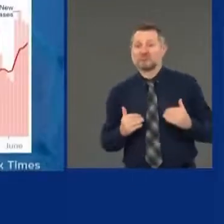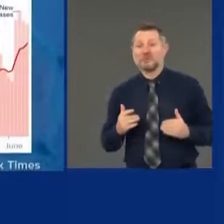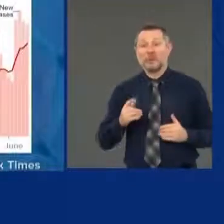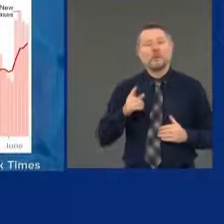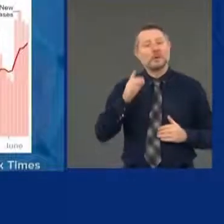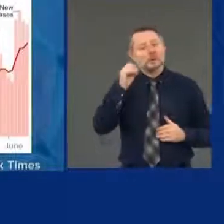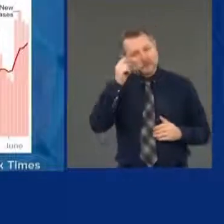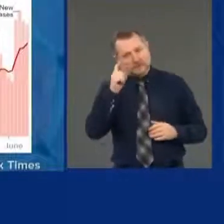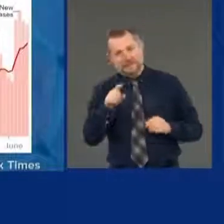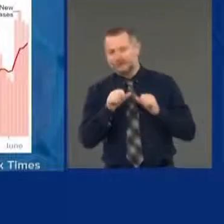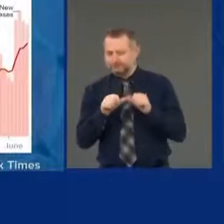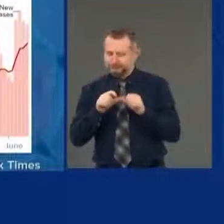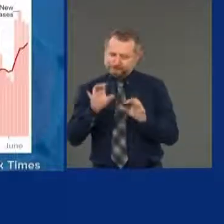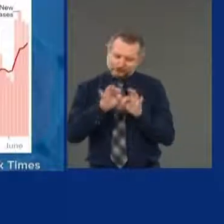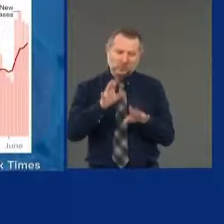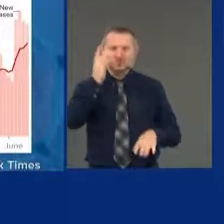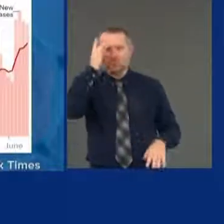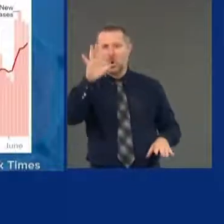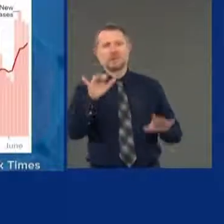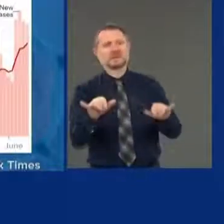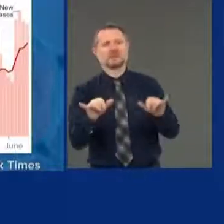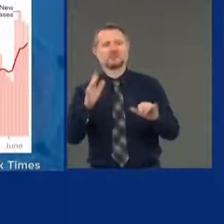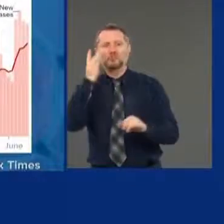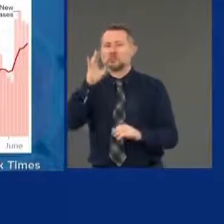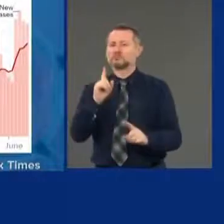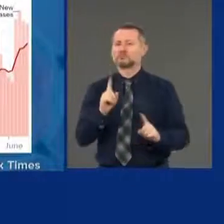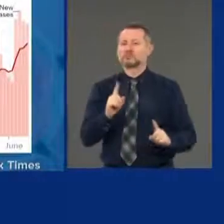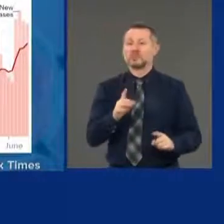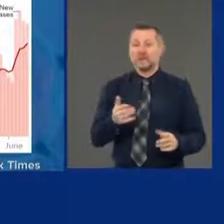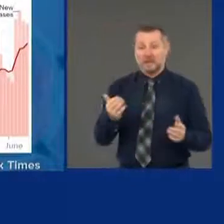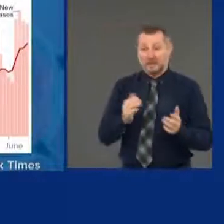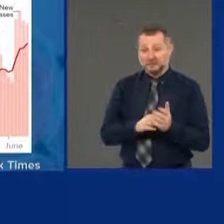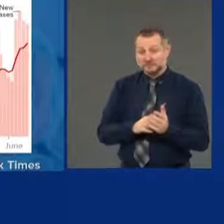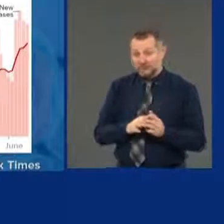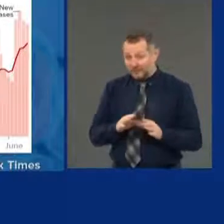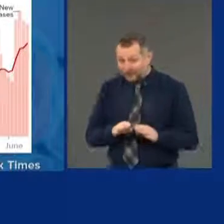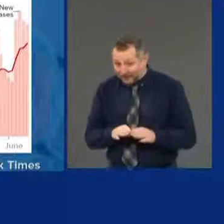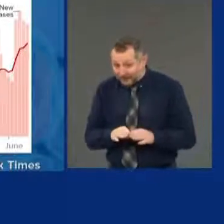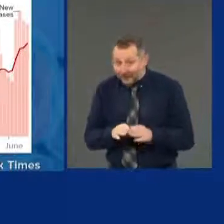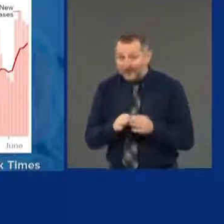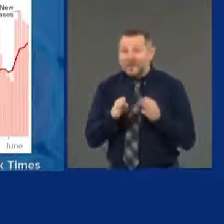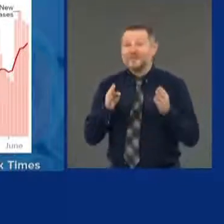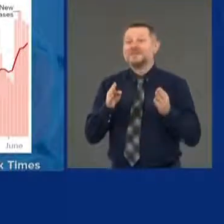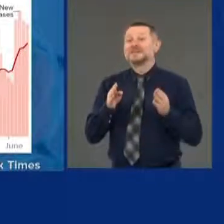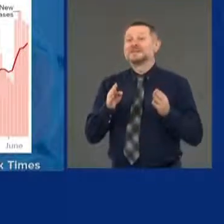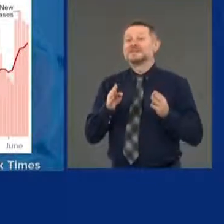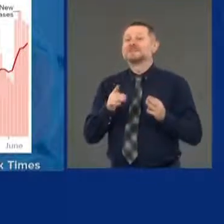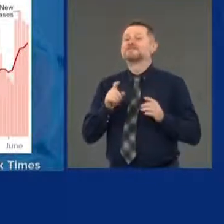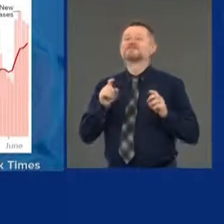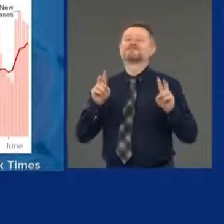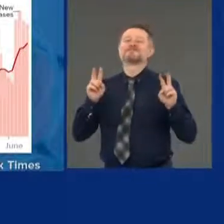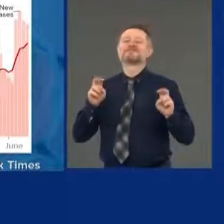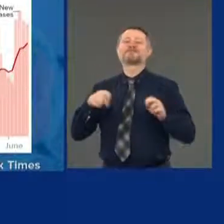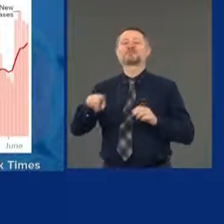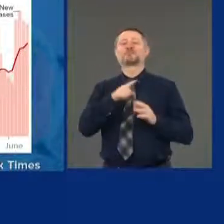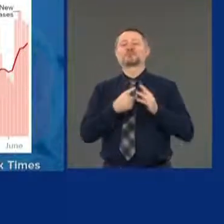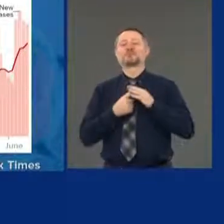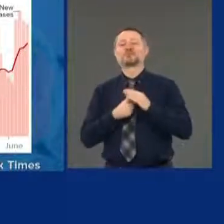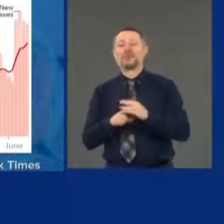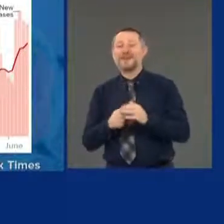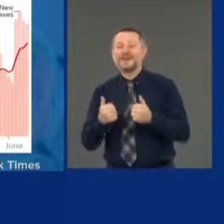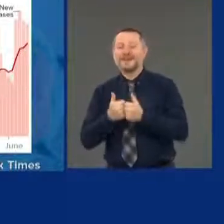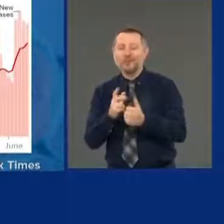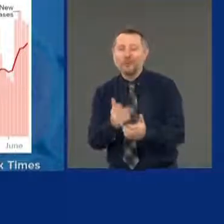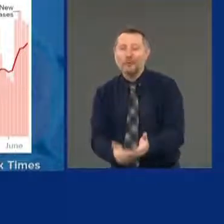because reopening resets the whole game. When you reopen and